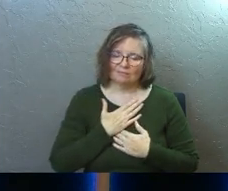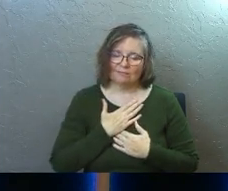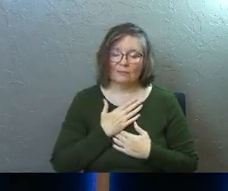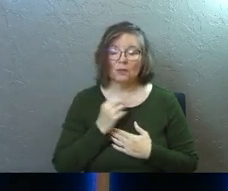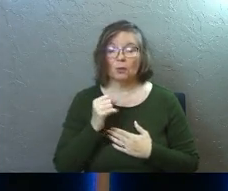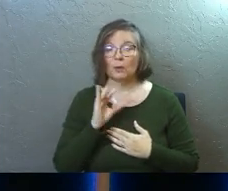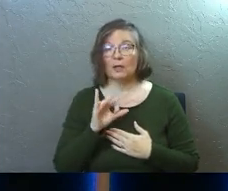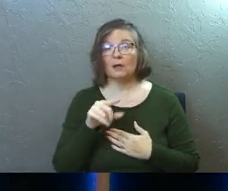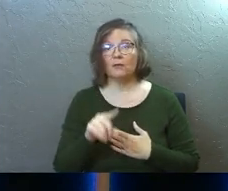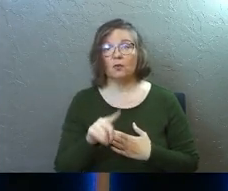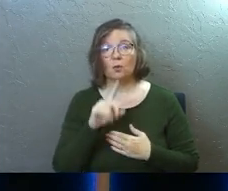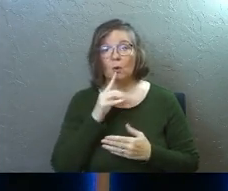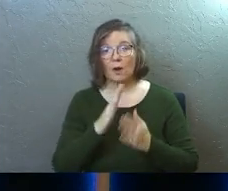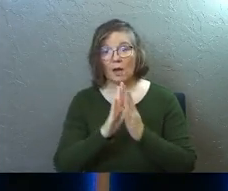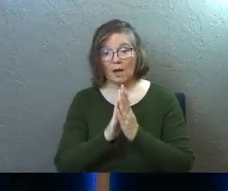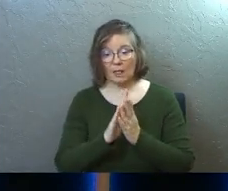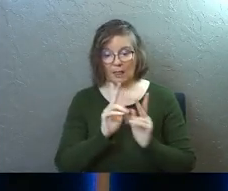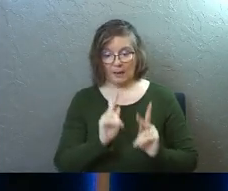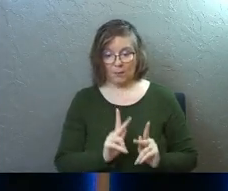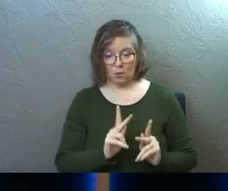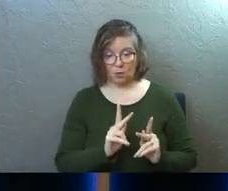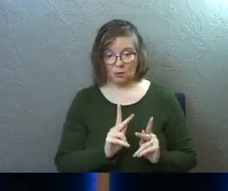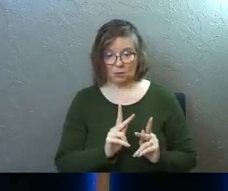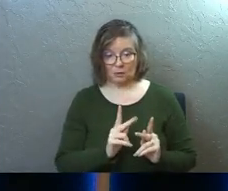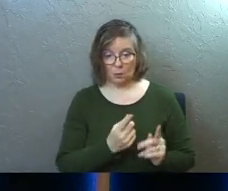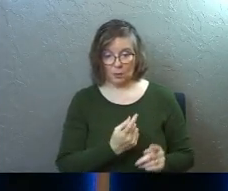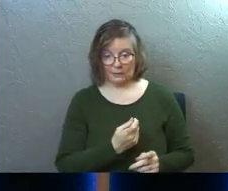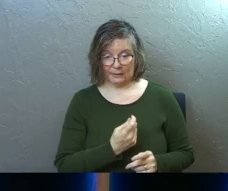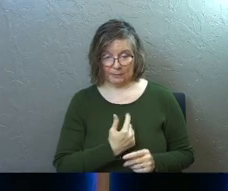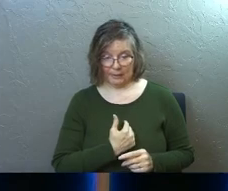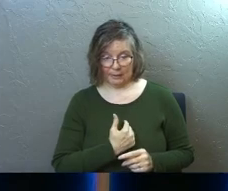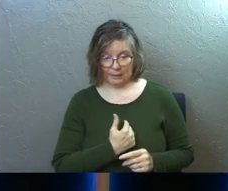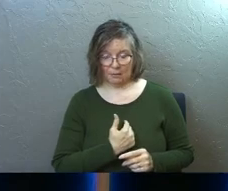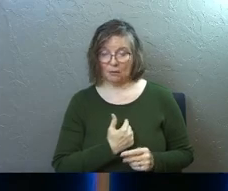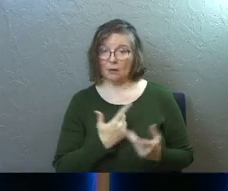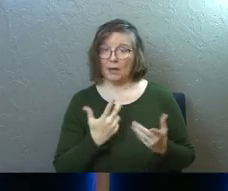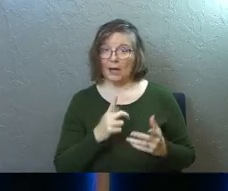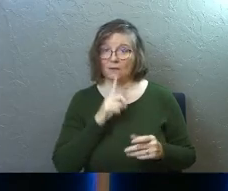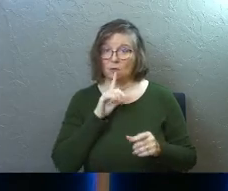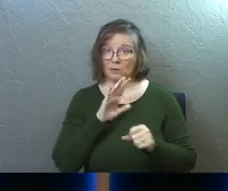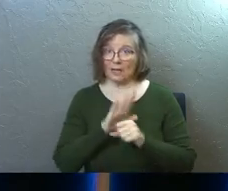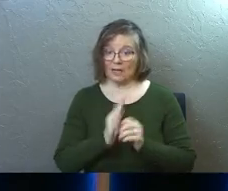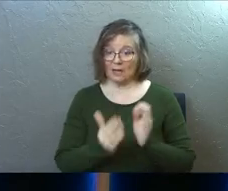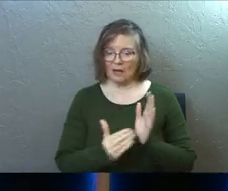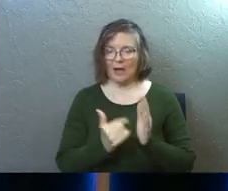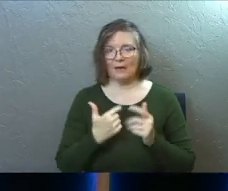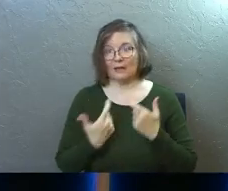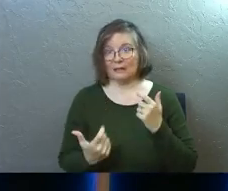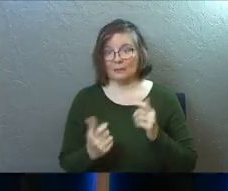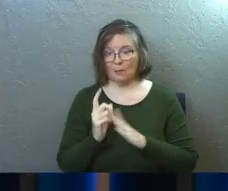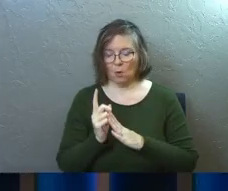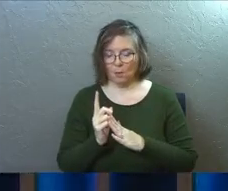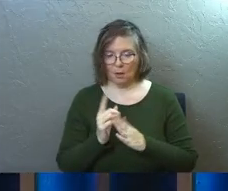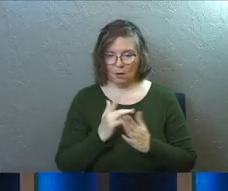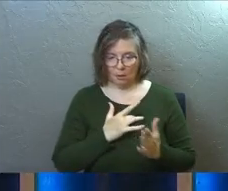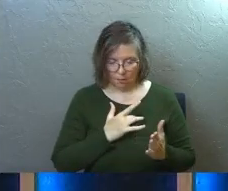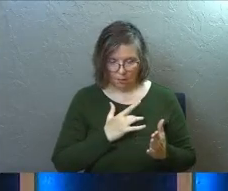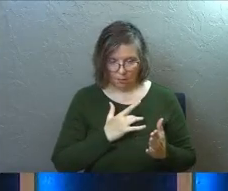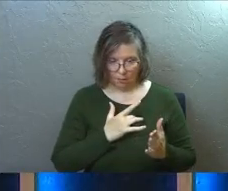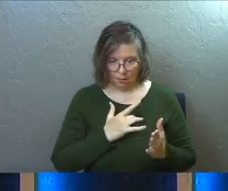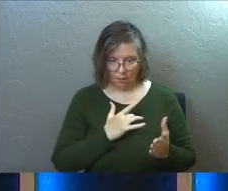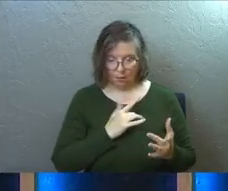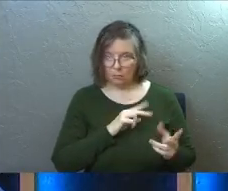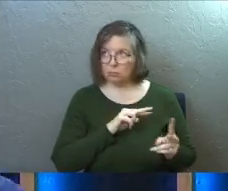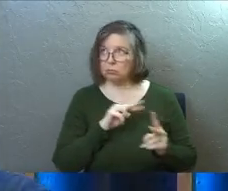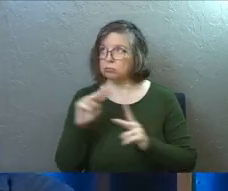So if you're, if you're asking what that person was asking me after rededication, okay, I've had this big moment. What do I do now?